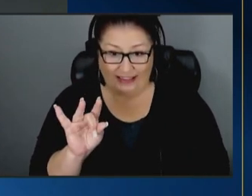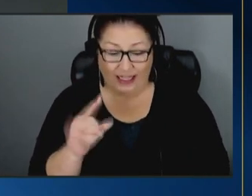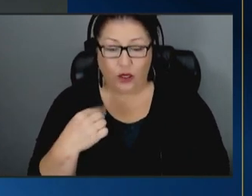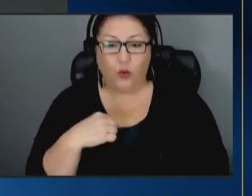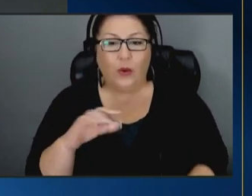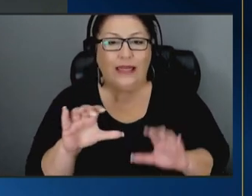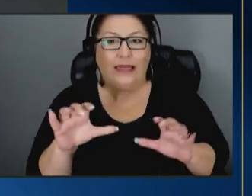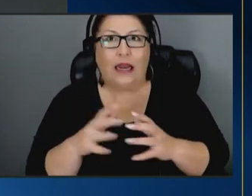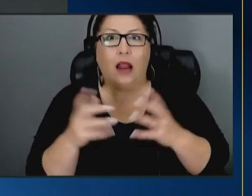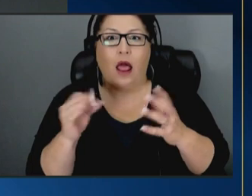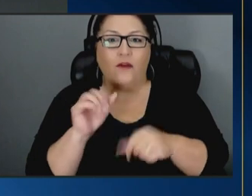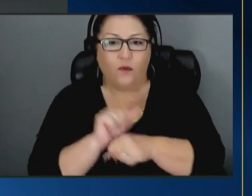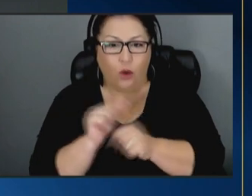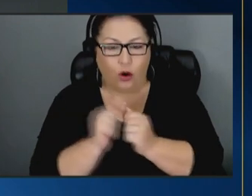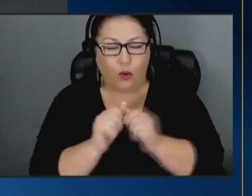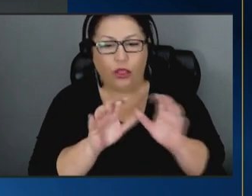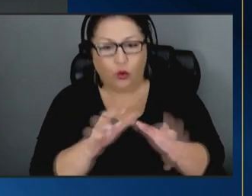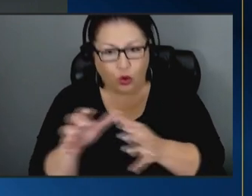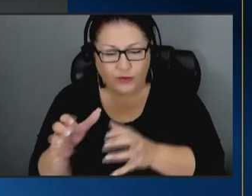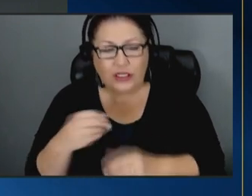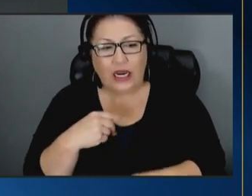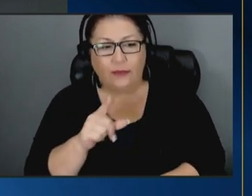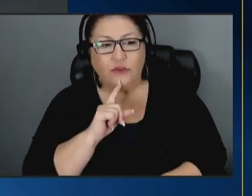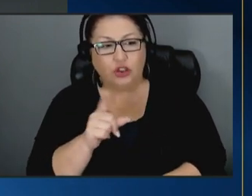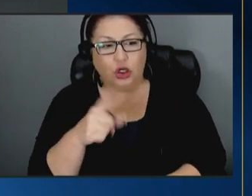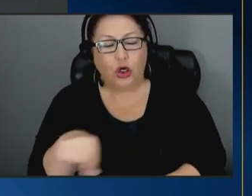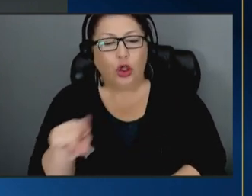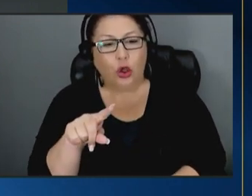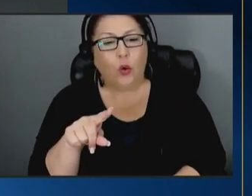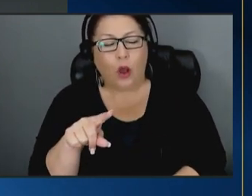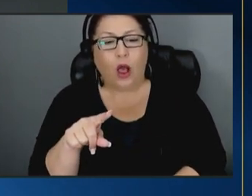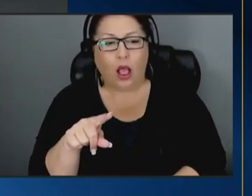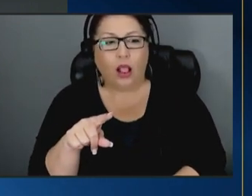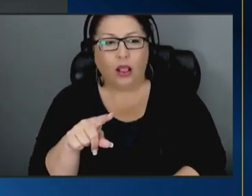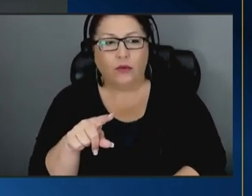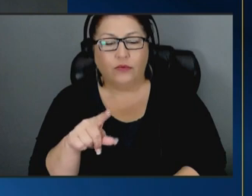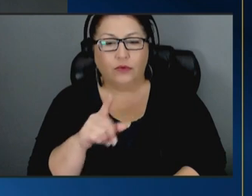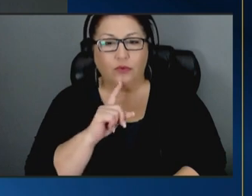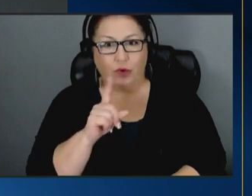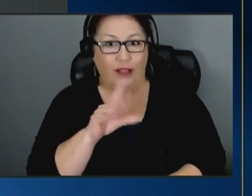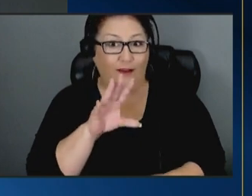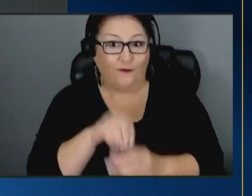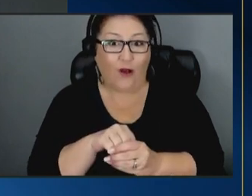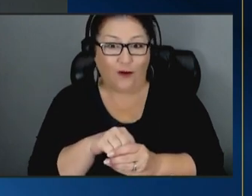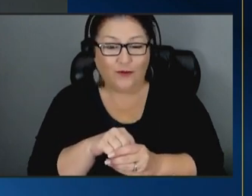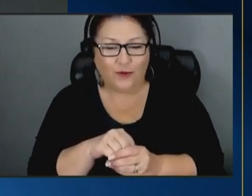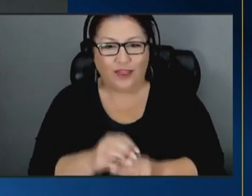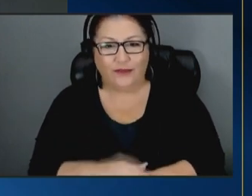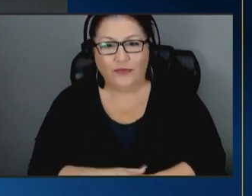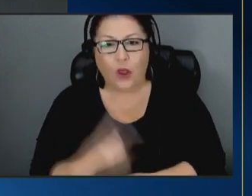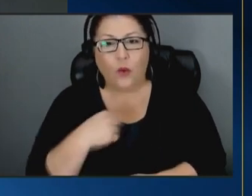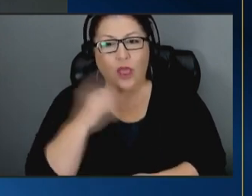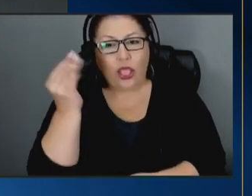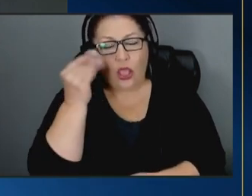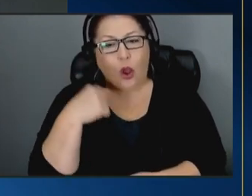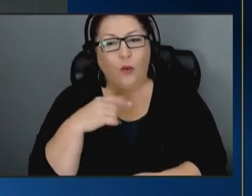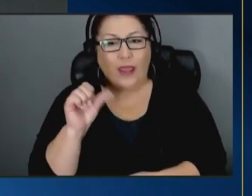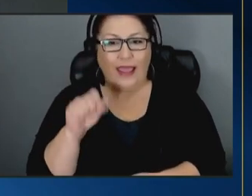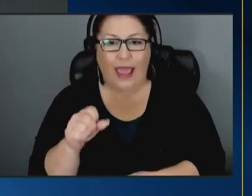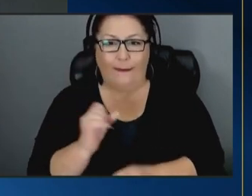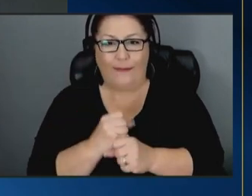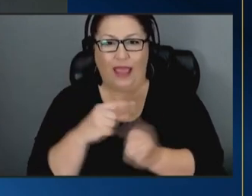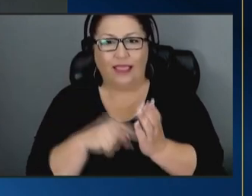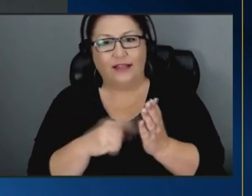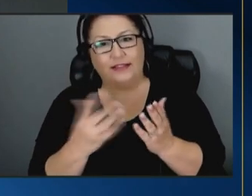groups and i'm sure that you all um were strongly involved with and we thought we could you know make this